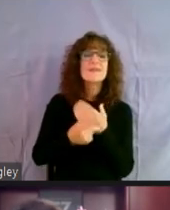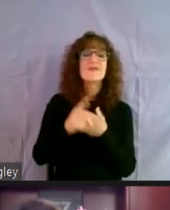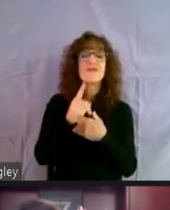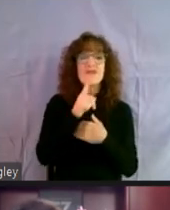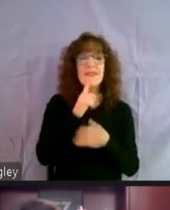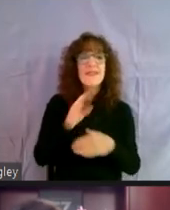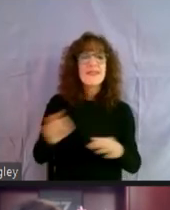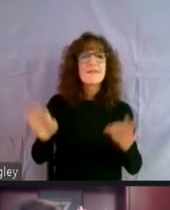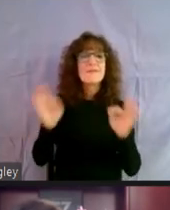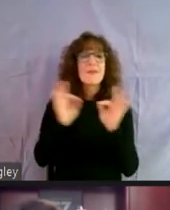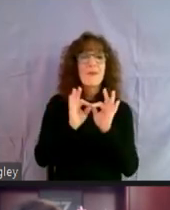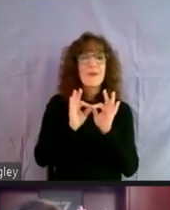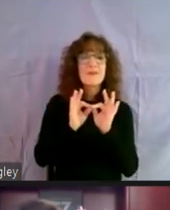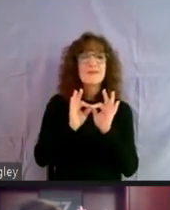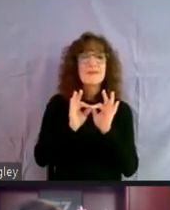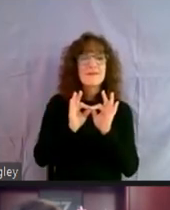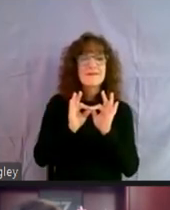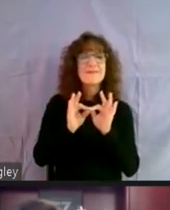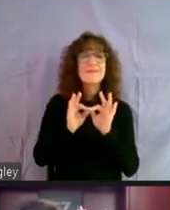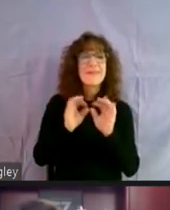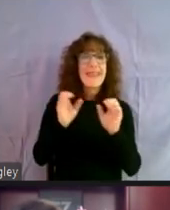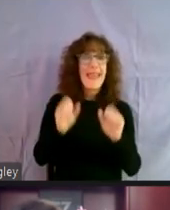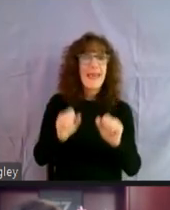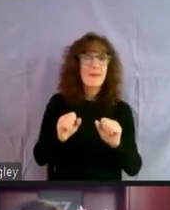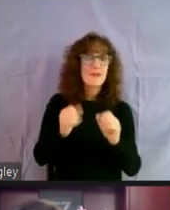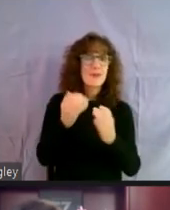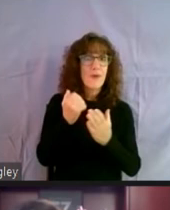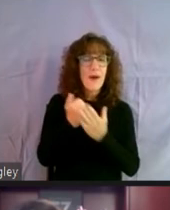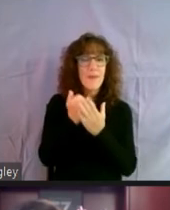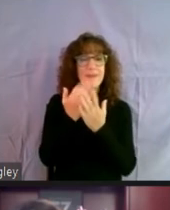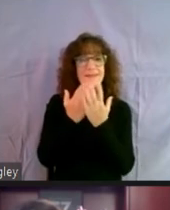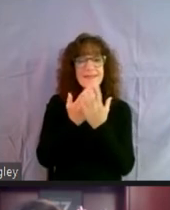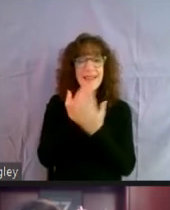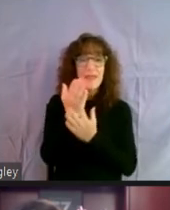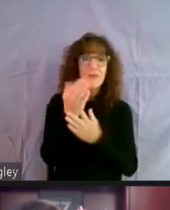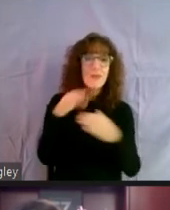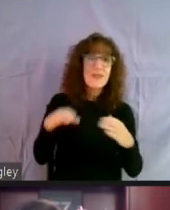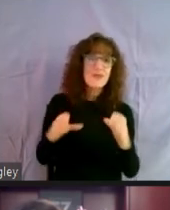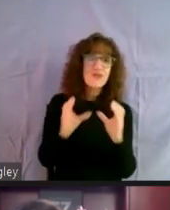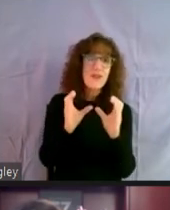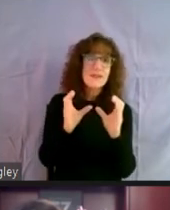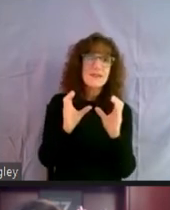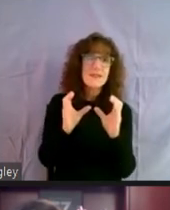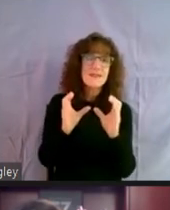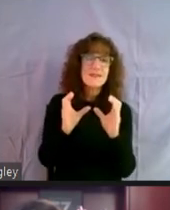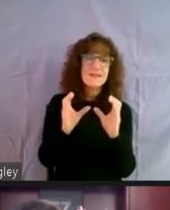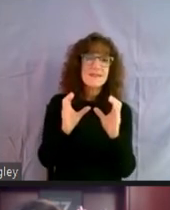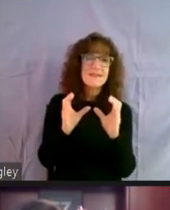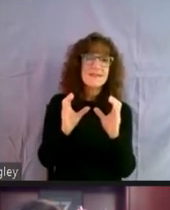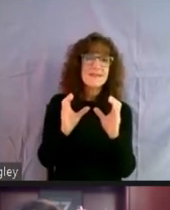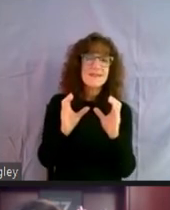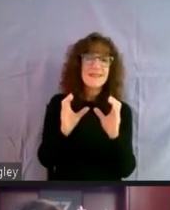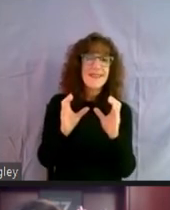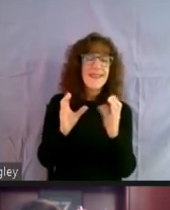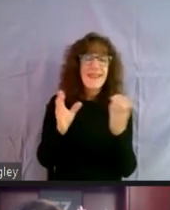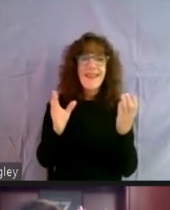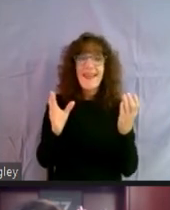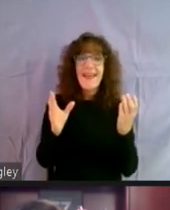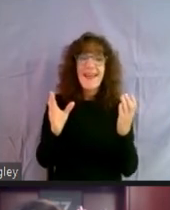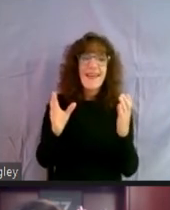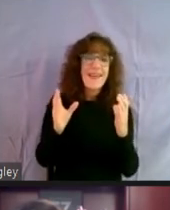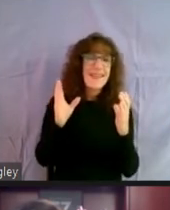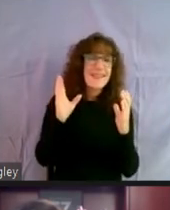key to, you know, being able to get us through this period, this crisis and, you know, emerge from it with our